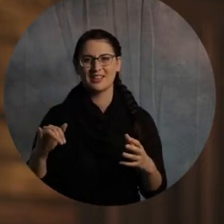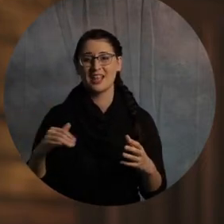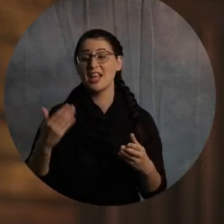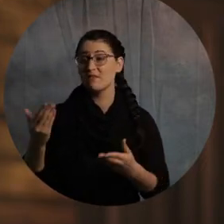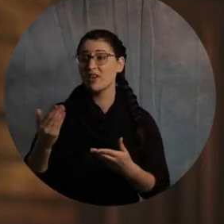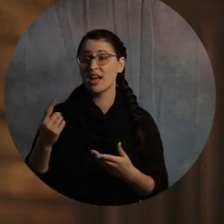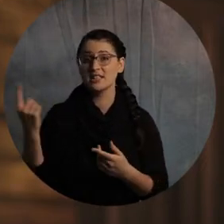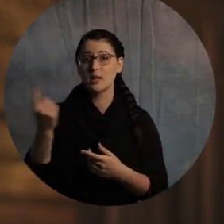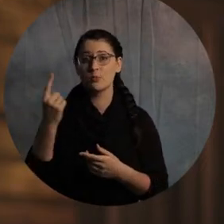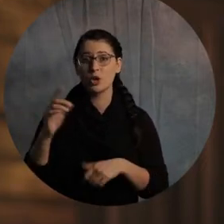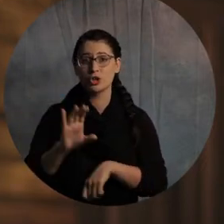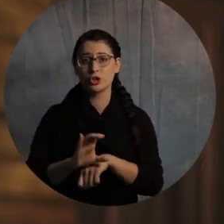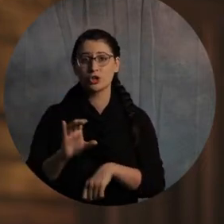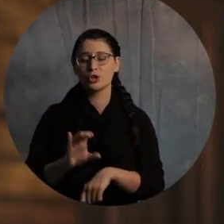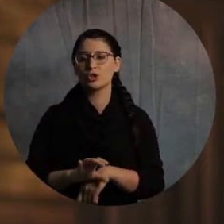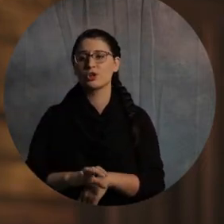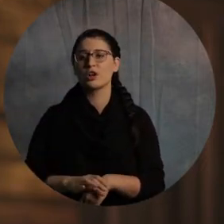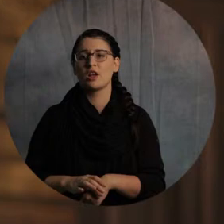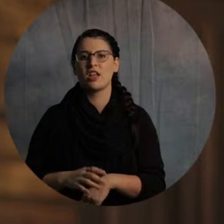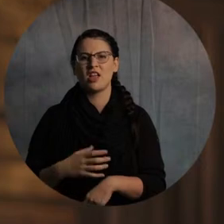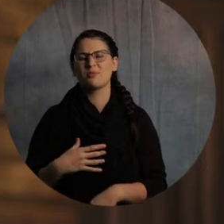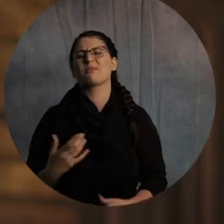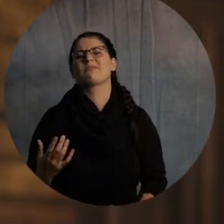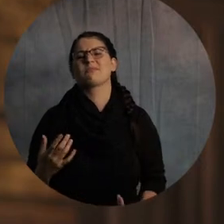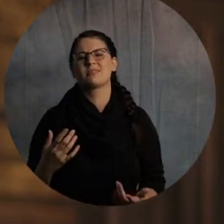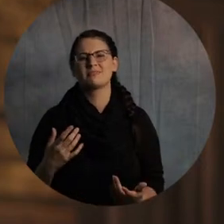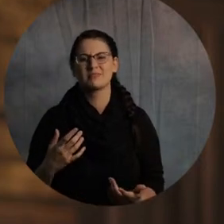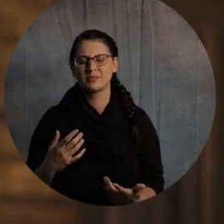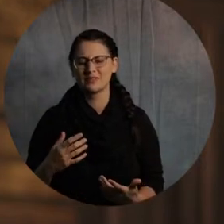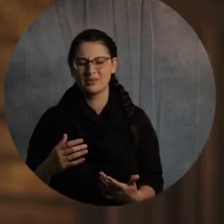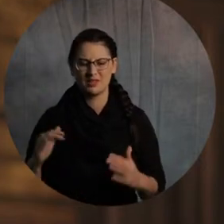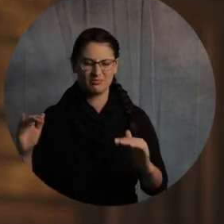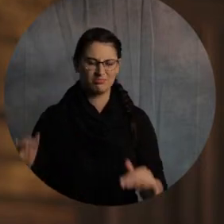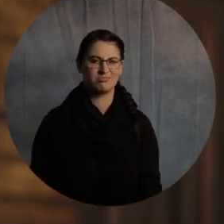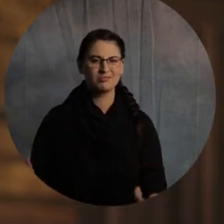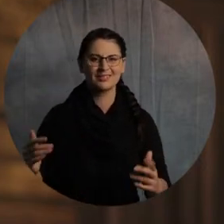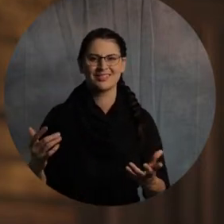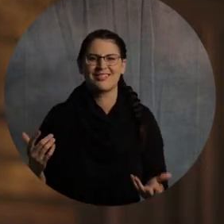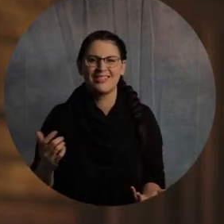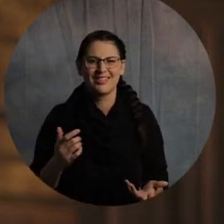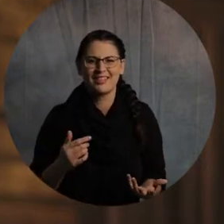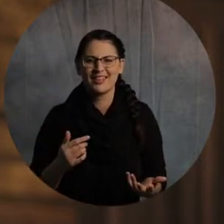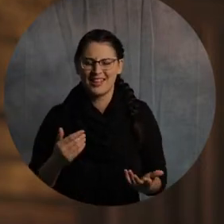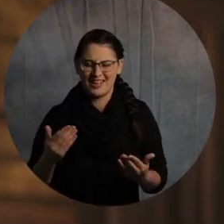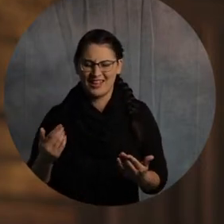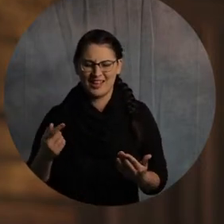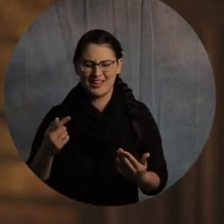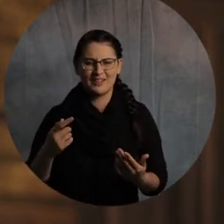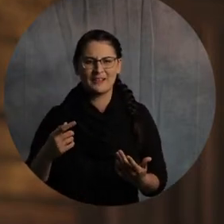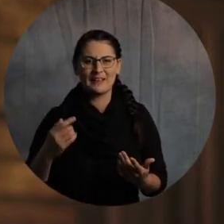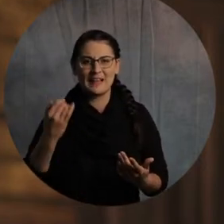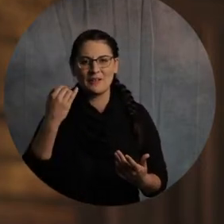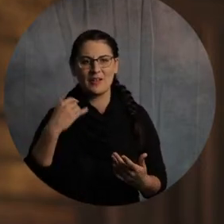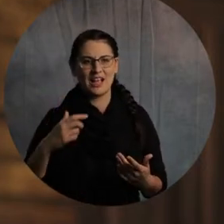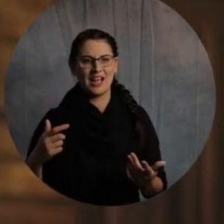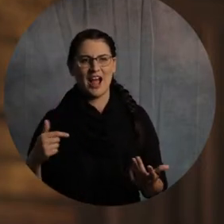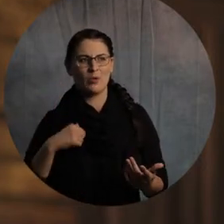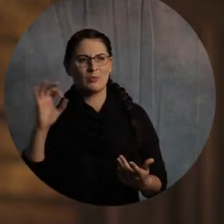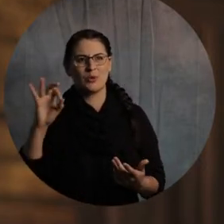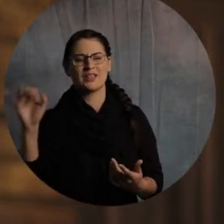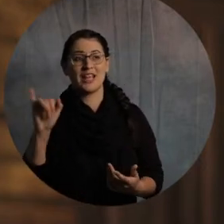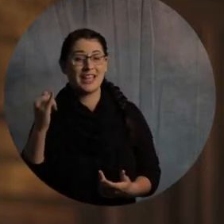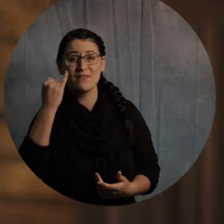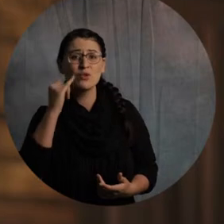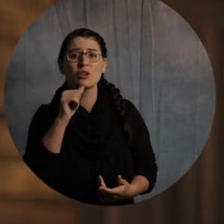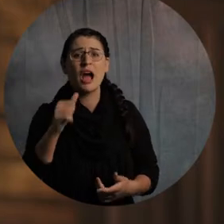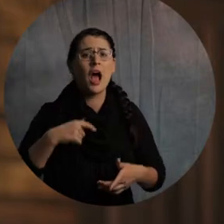the one opening your Bible and leading them through an in-depth study of the book of Romans, Romans, then you're failing as a follower of Jesus.